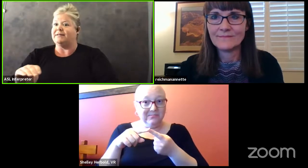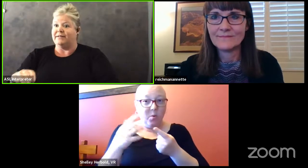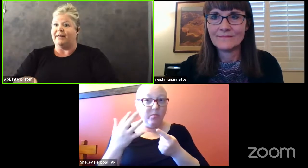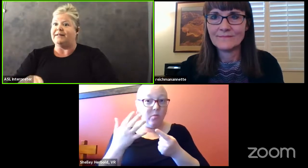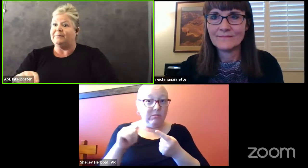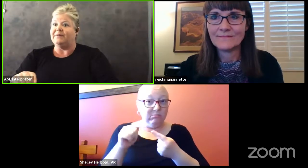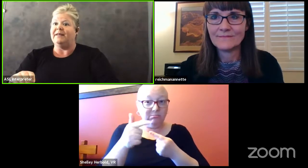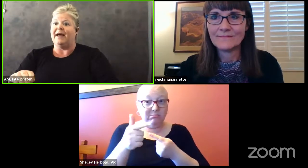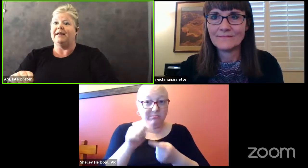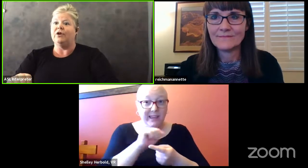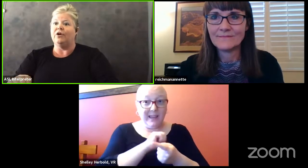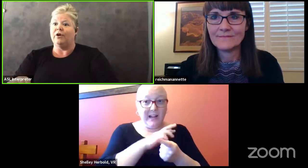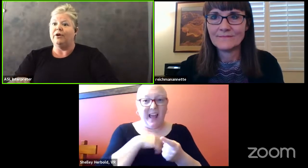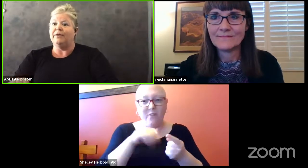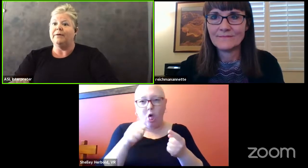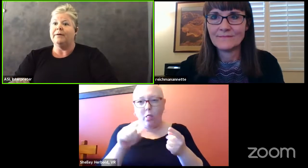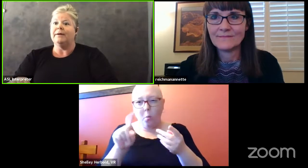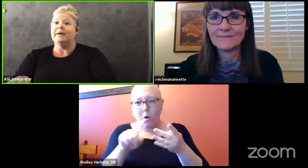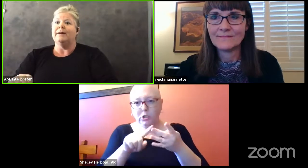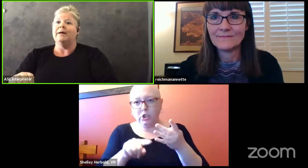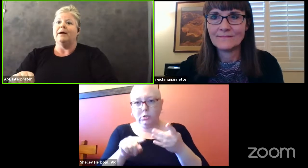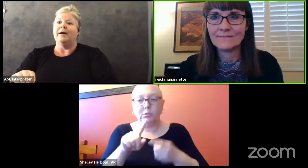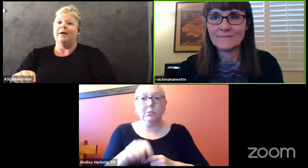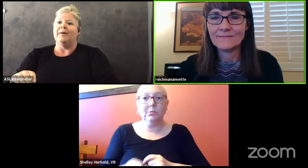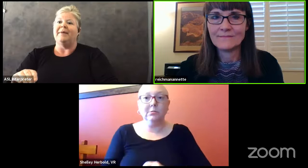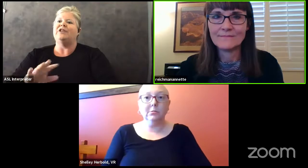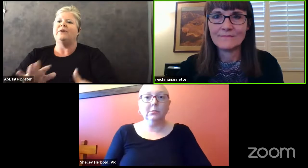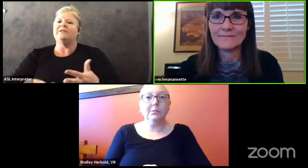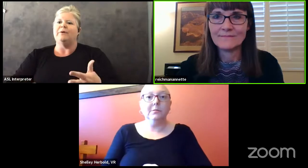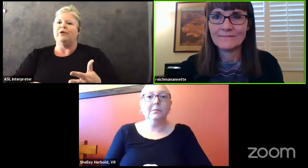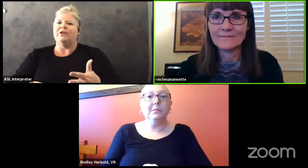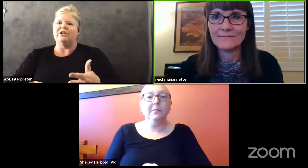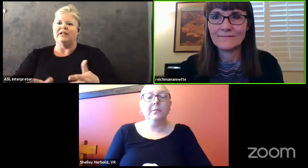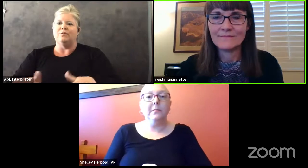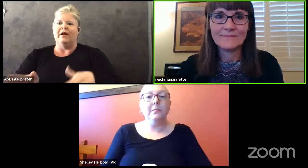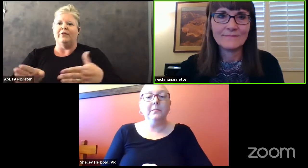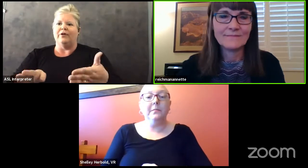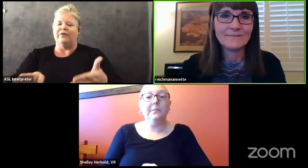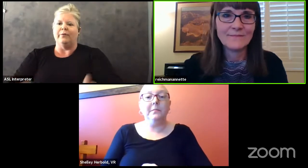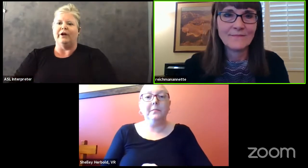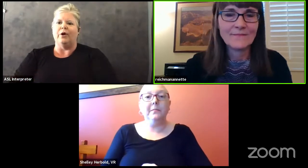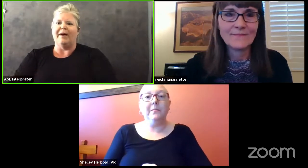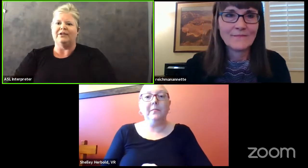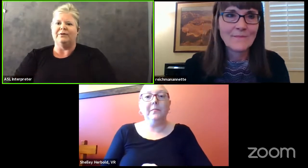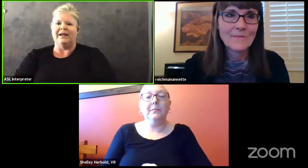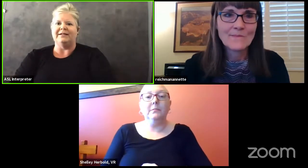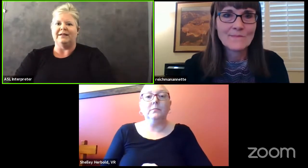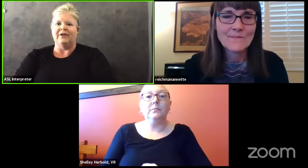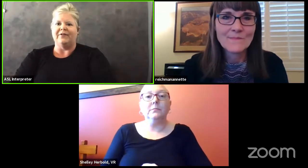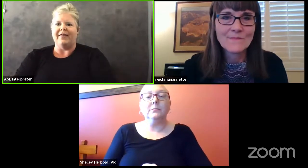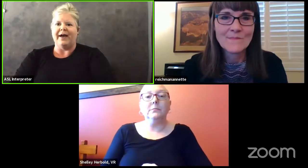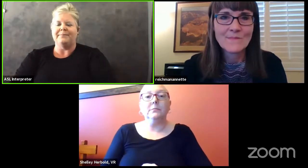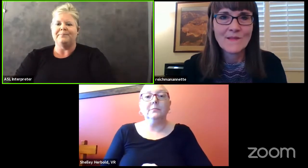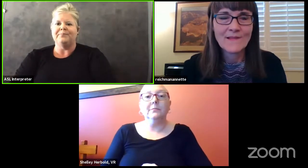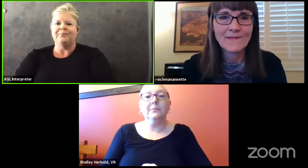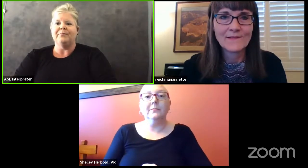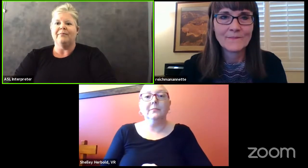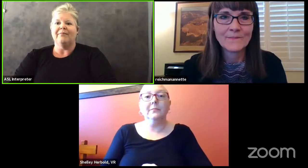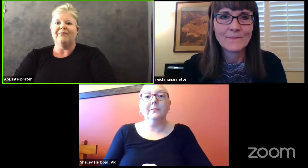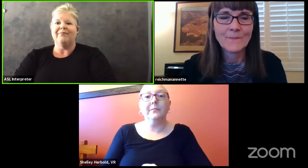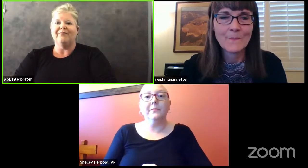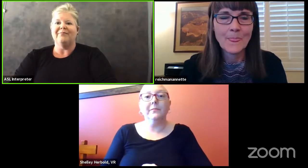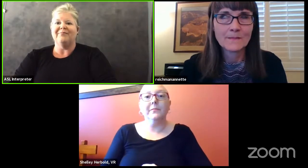is that something that can occur? And I do have some other questions as well. don't know if you want to go back to Annette to clarify that.